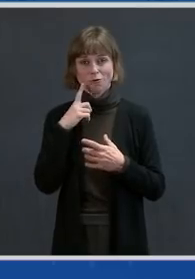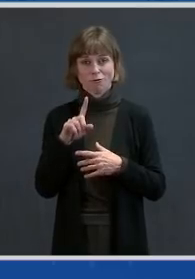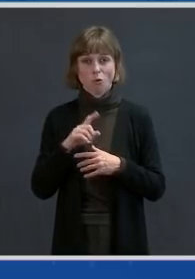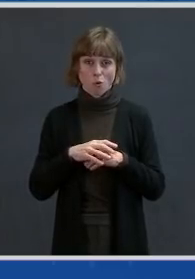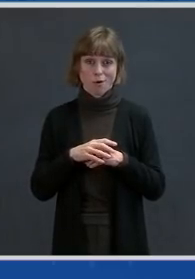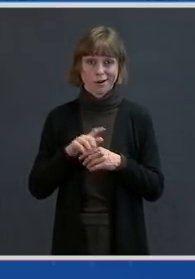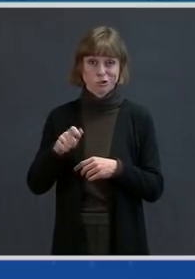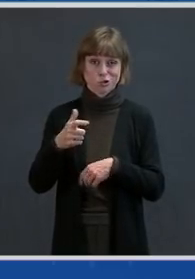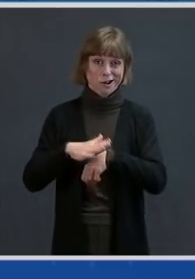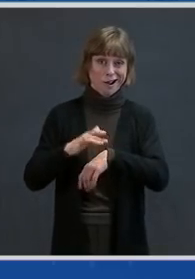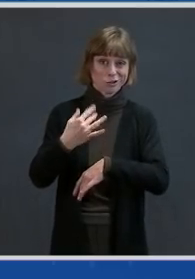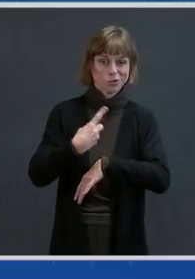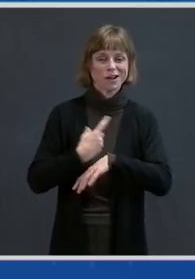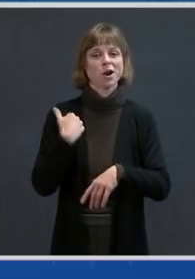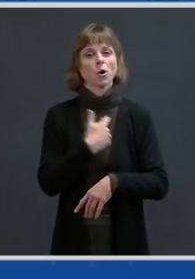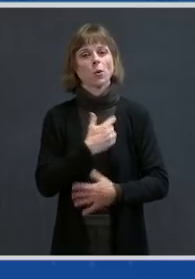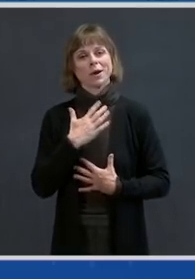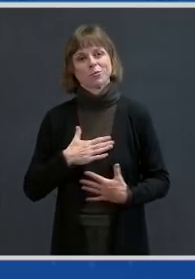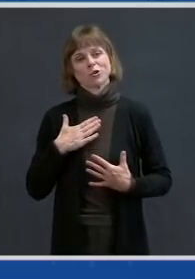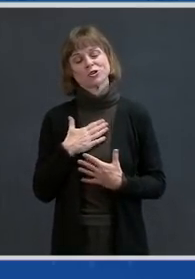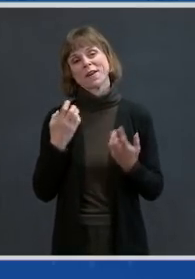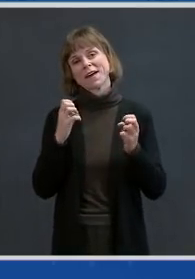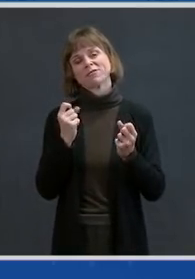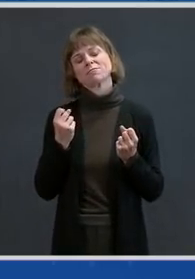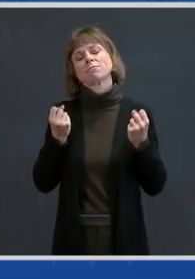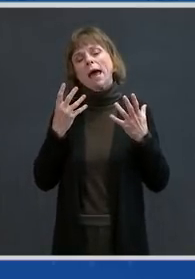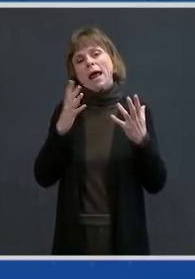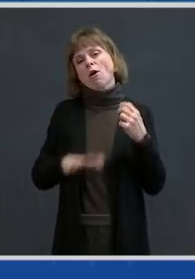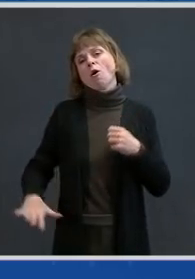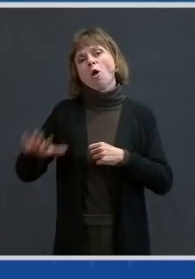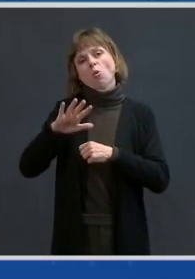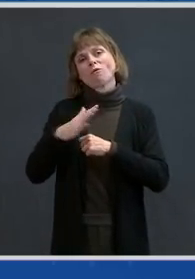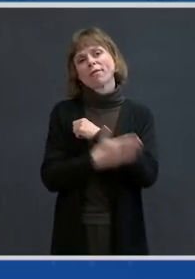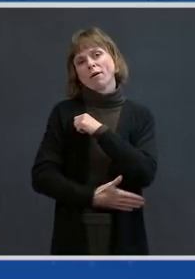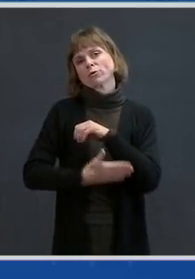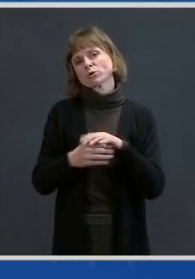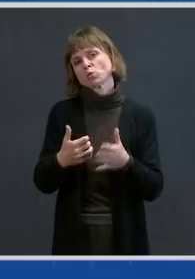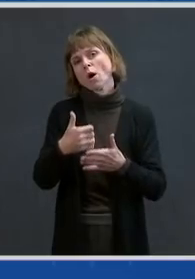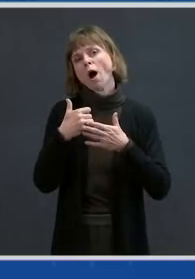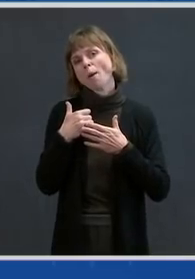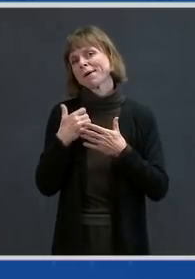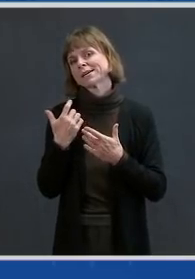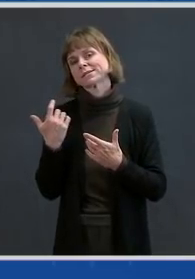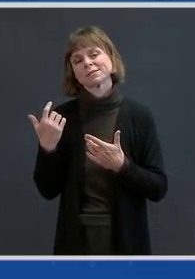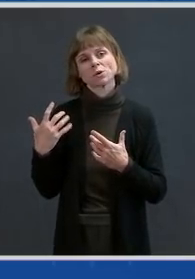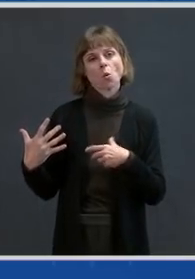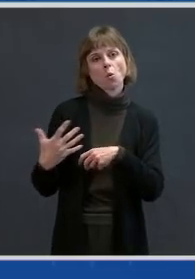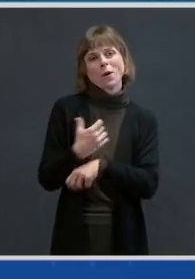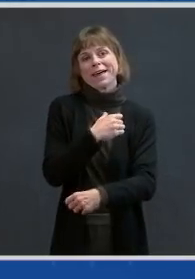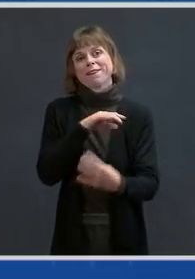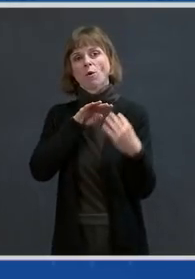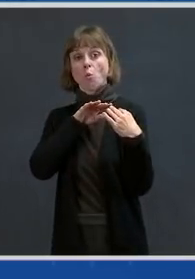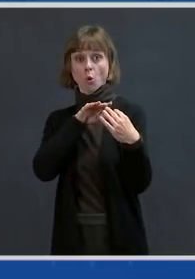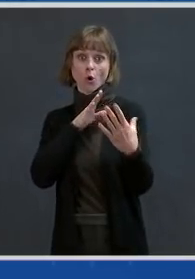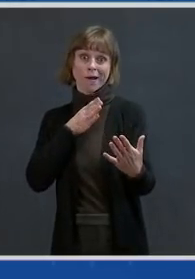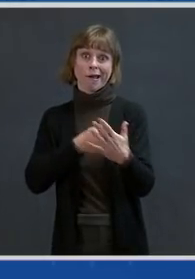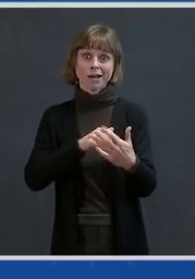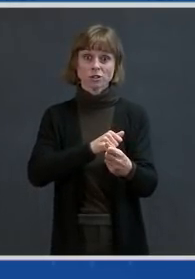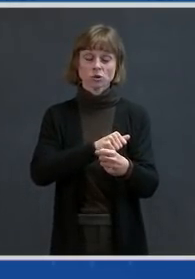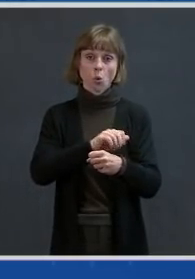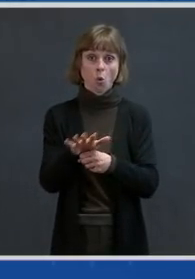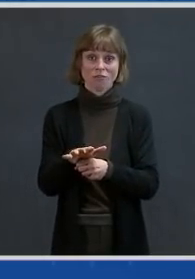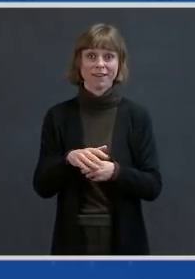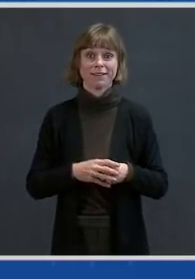say again, we are appreciative of the efforts of so many across the country to help us in this war against COVID-19. I want to just finish,